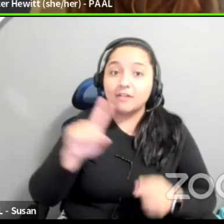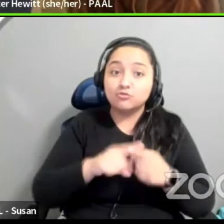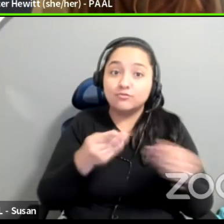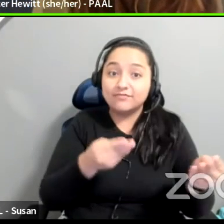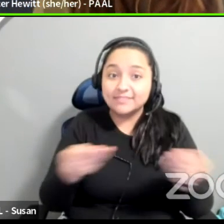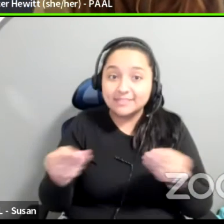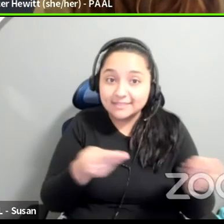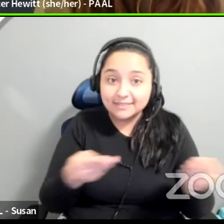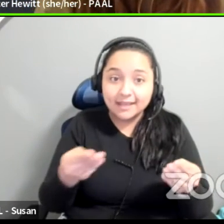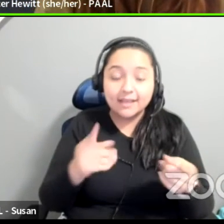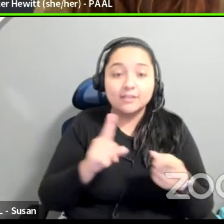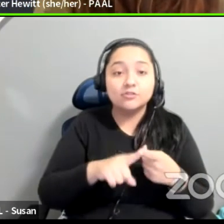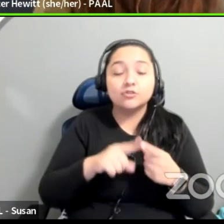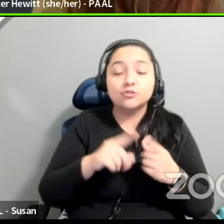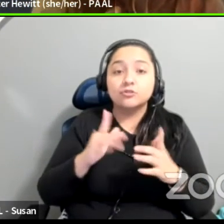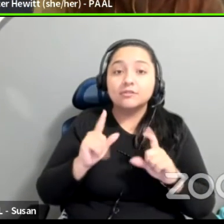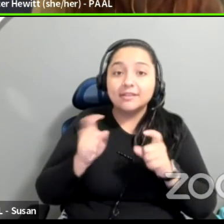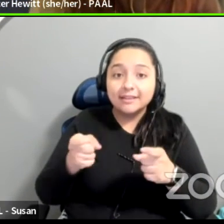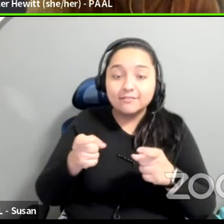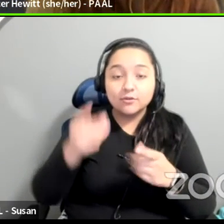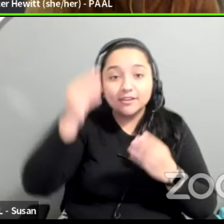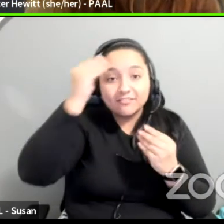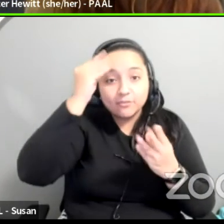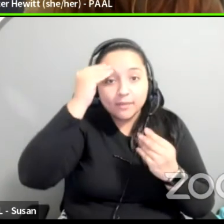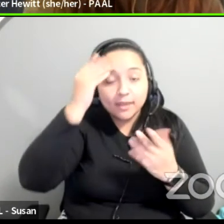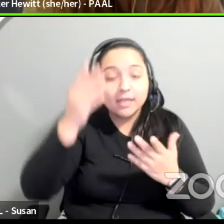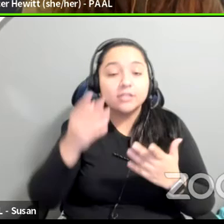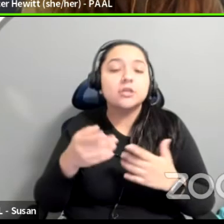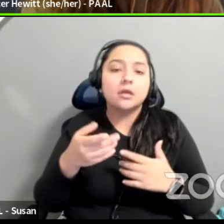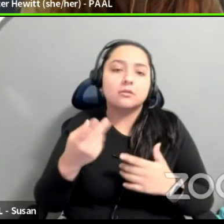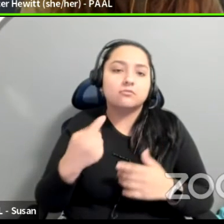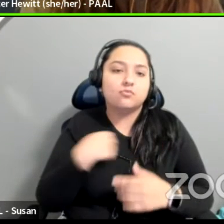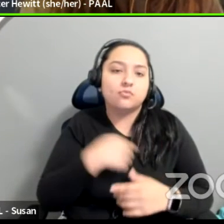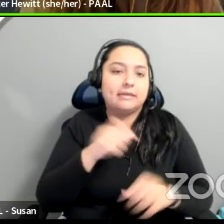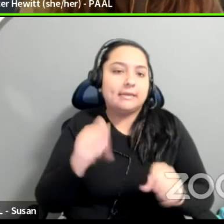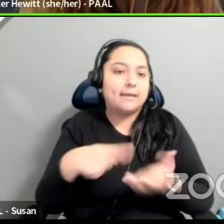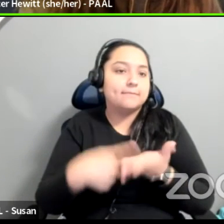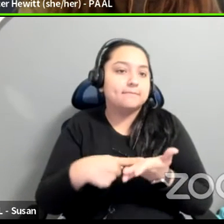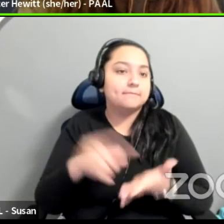data anonymously in a safer way, that's also a conversation that we can have.